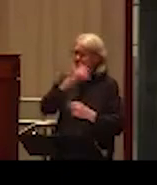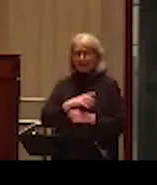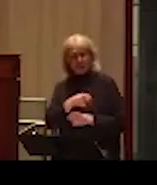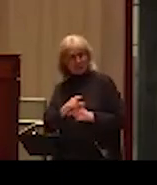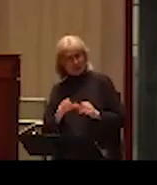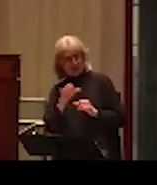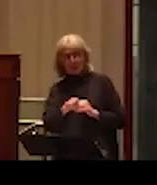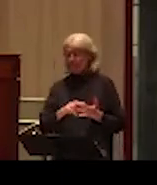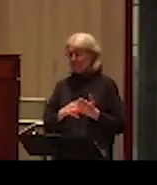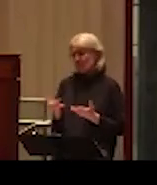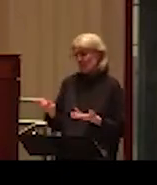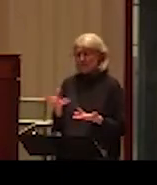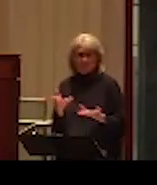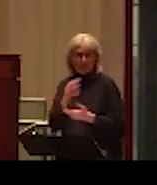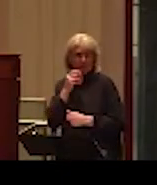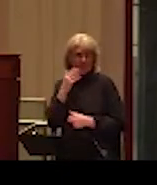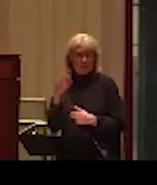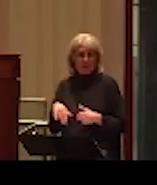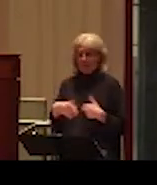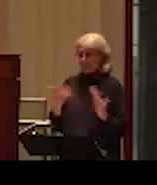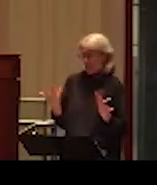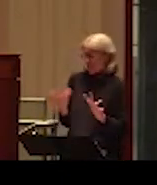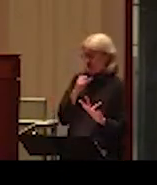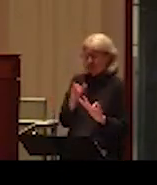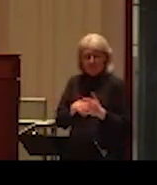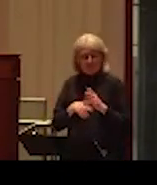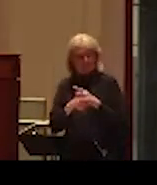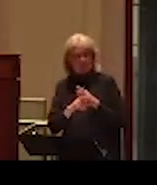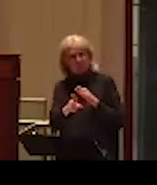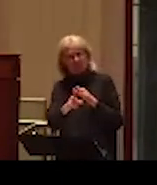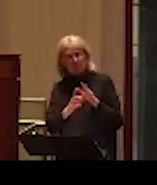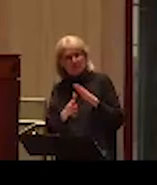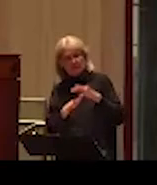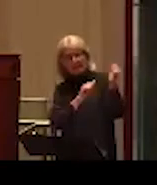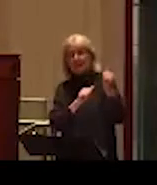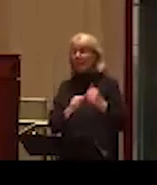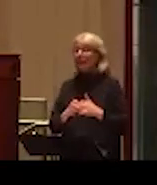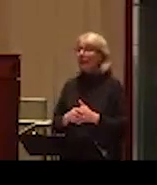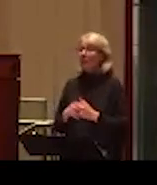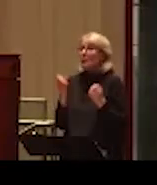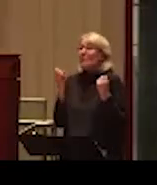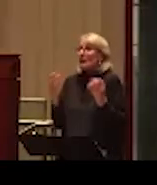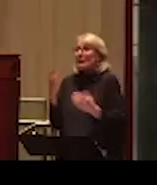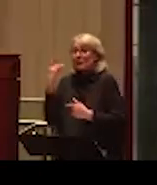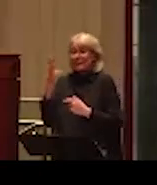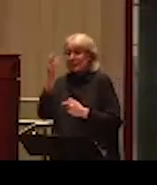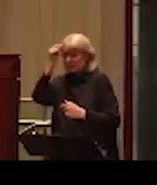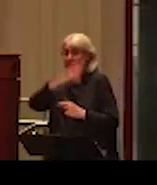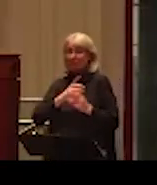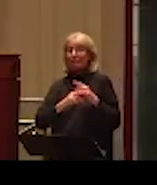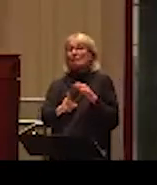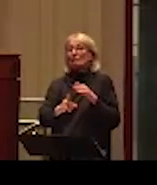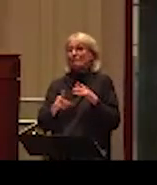it's not that bad. So the problem is that it's not, it's really bad, but there are very many barriers to help seeking, and men